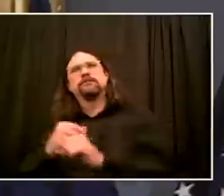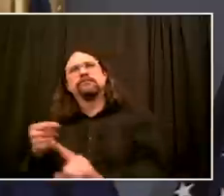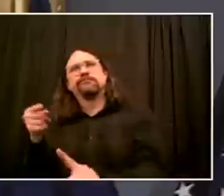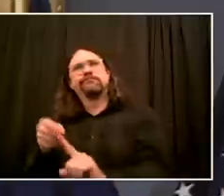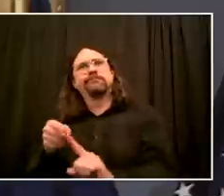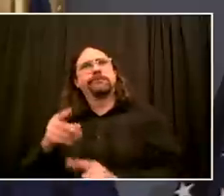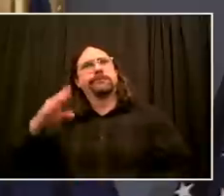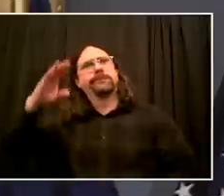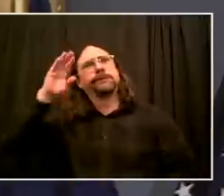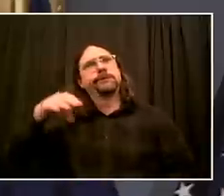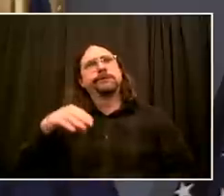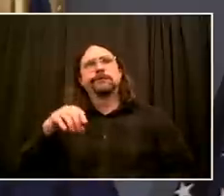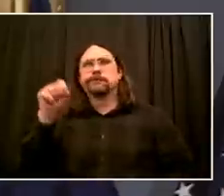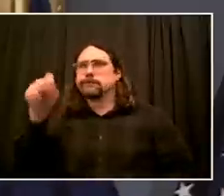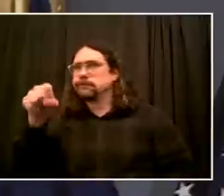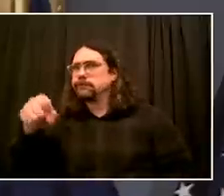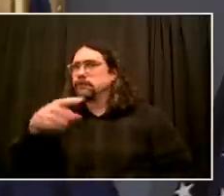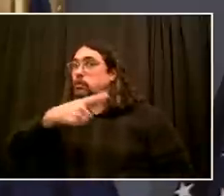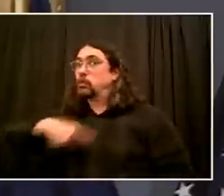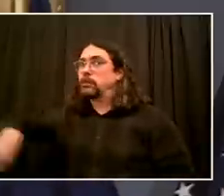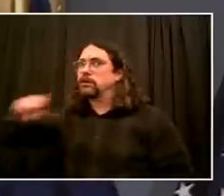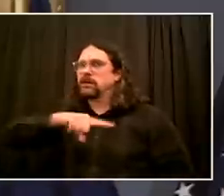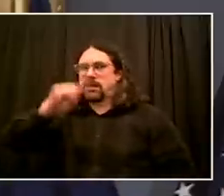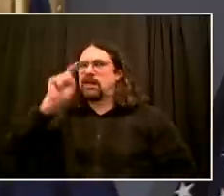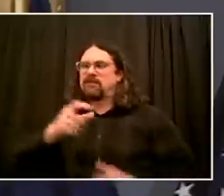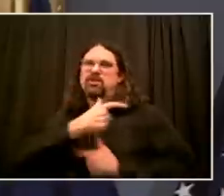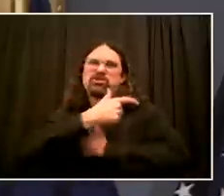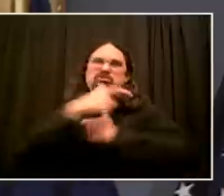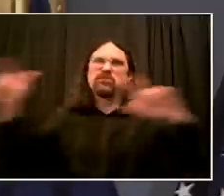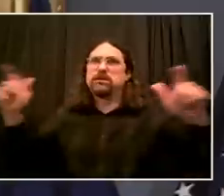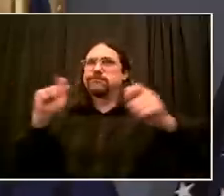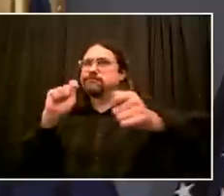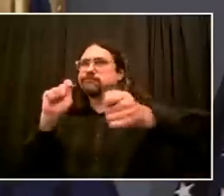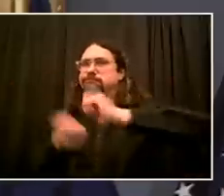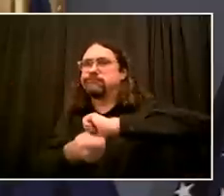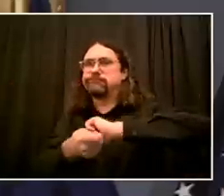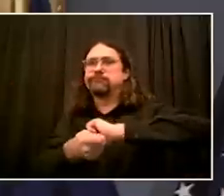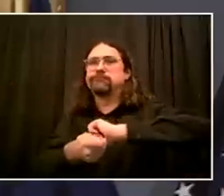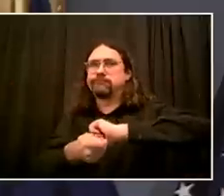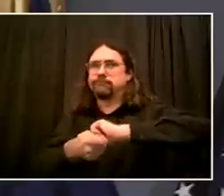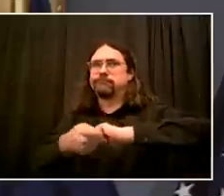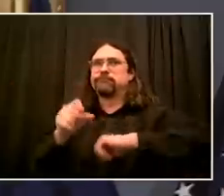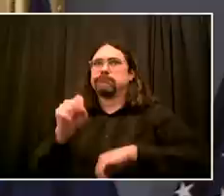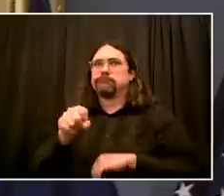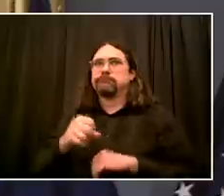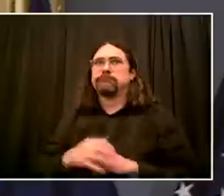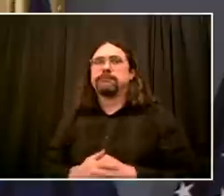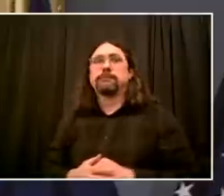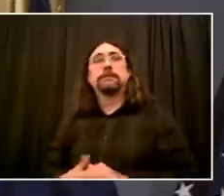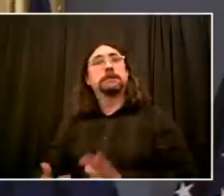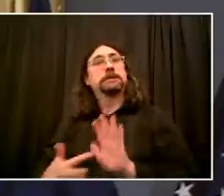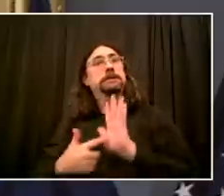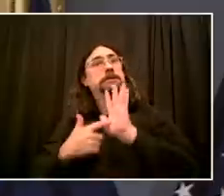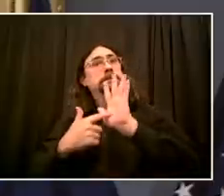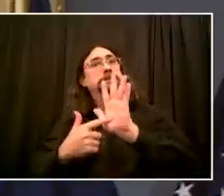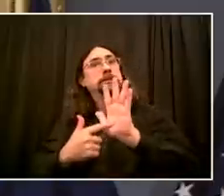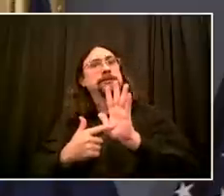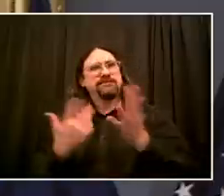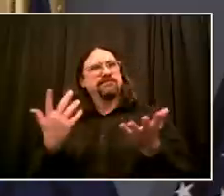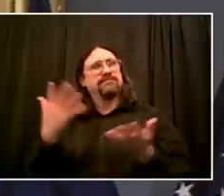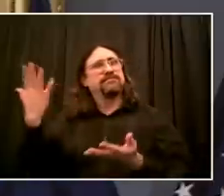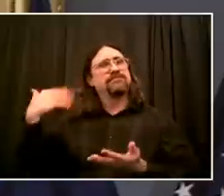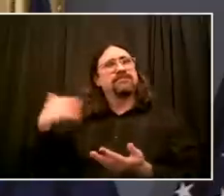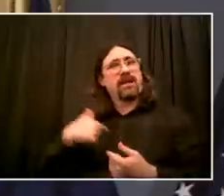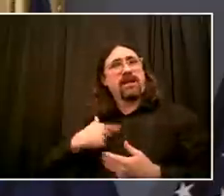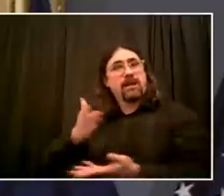beginning with the end of the broken policy of stop and frisk, beginning with the actions to fundamentally